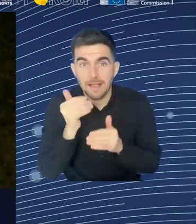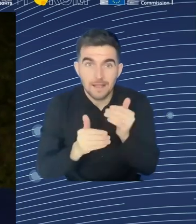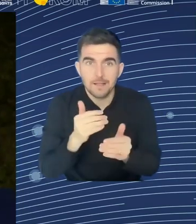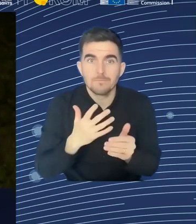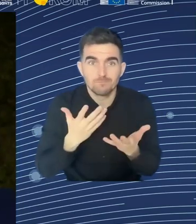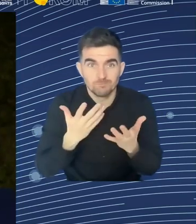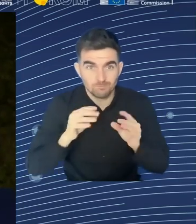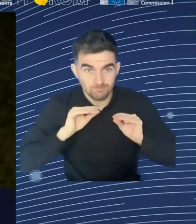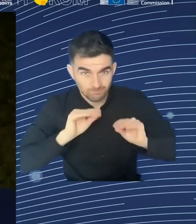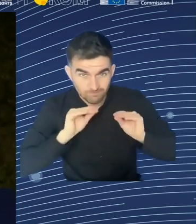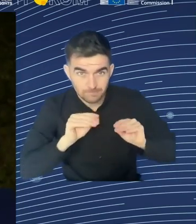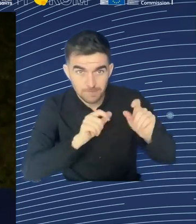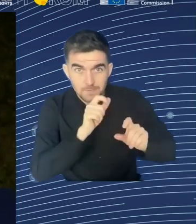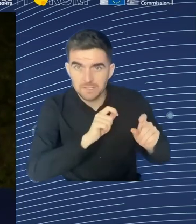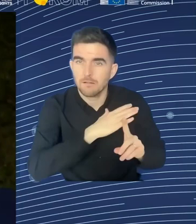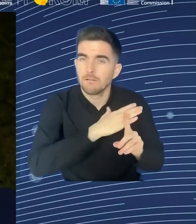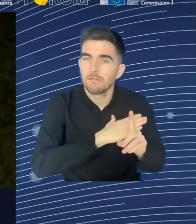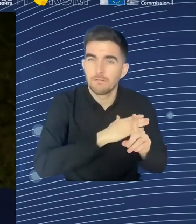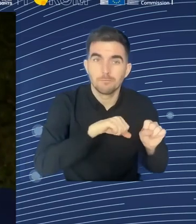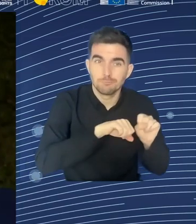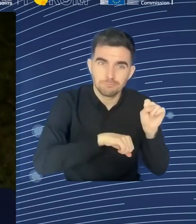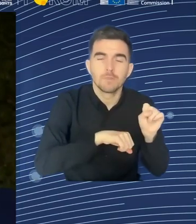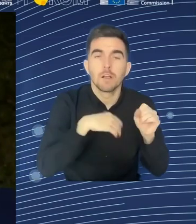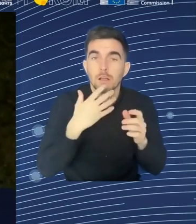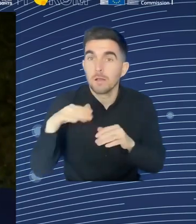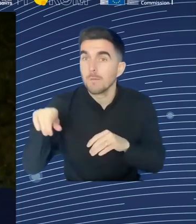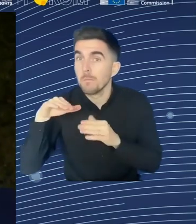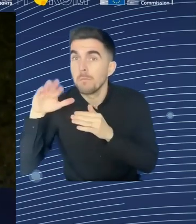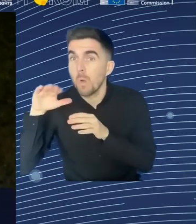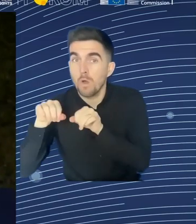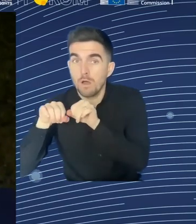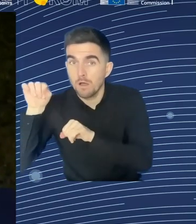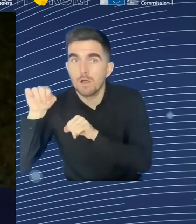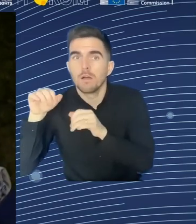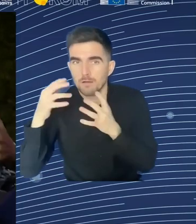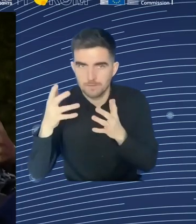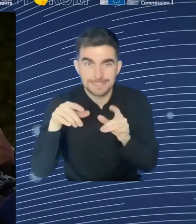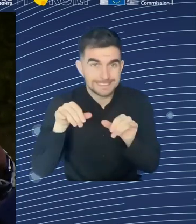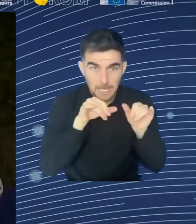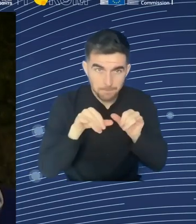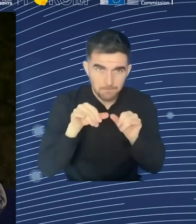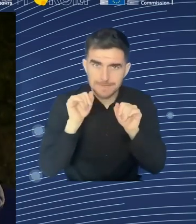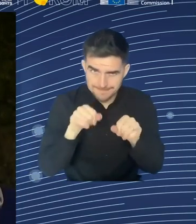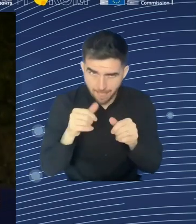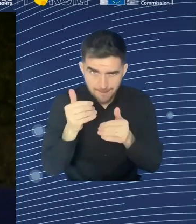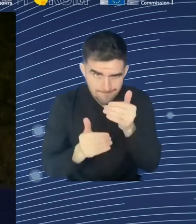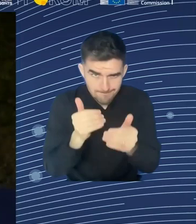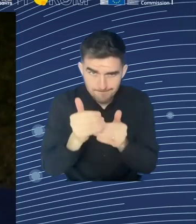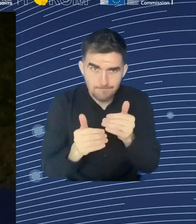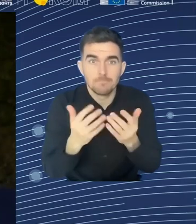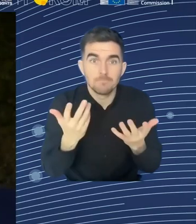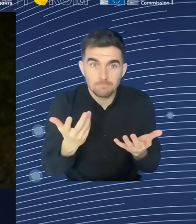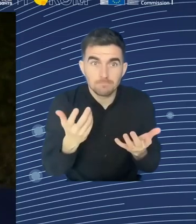policies, those that are being left behind will be more. And then the polarization, the social polarization